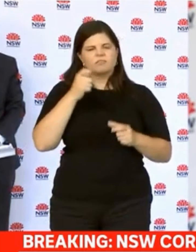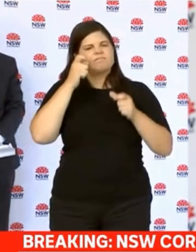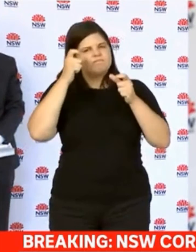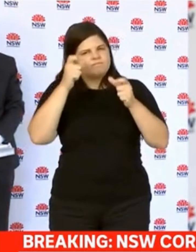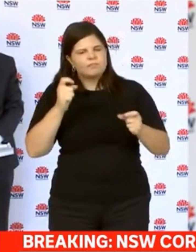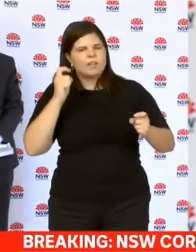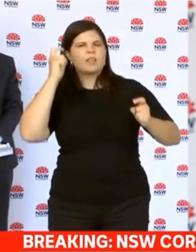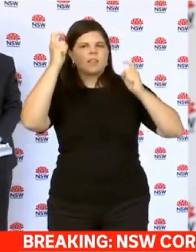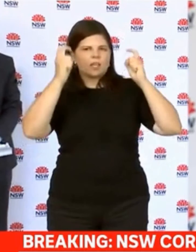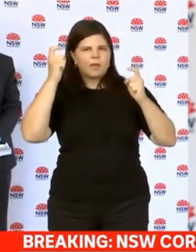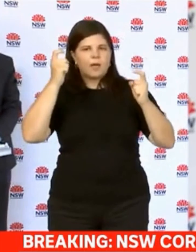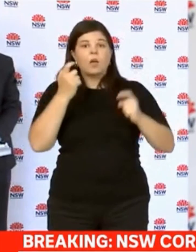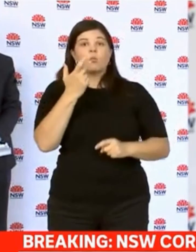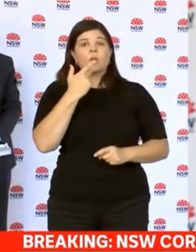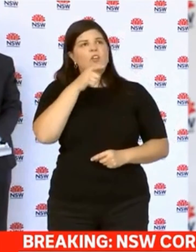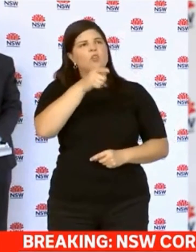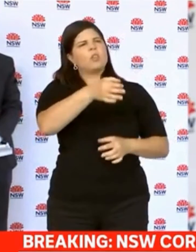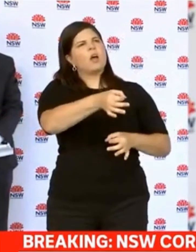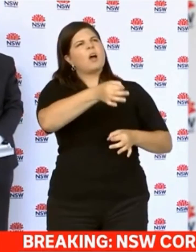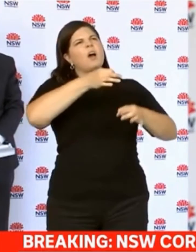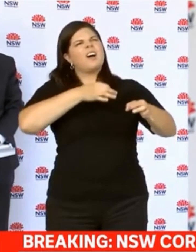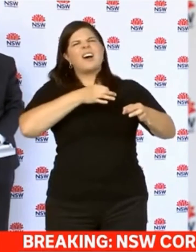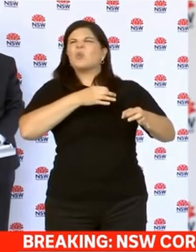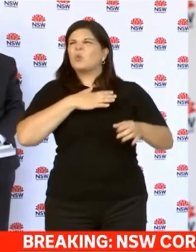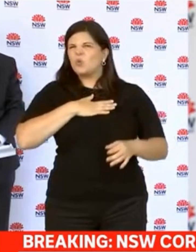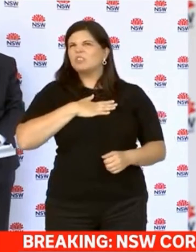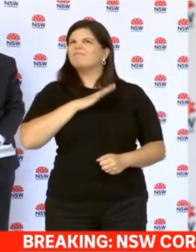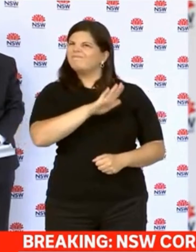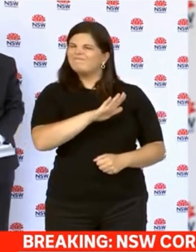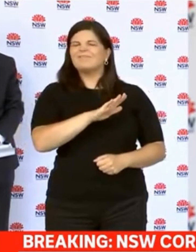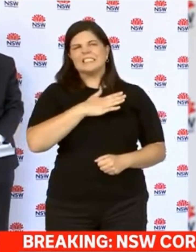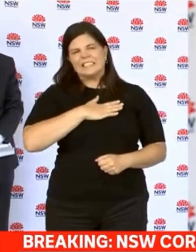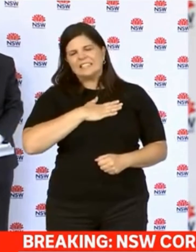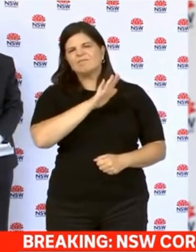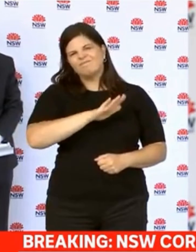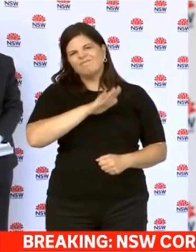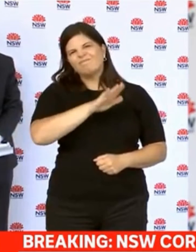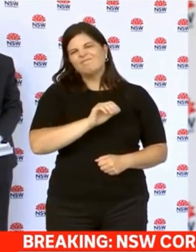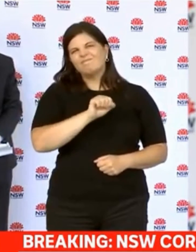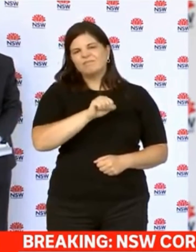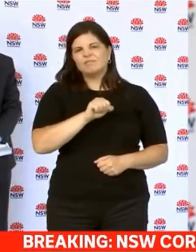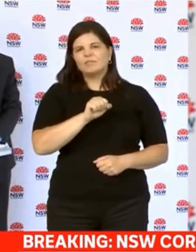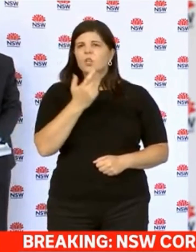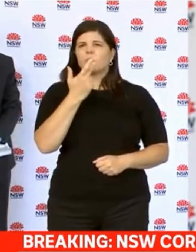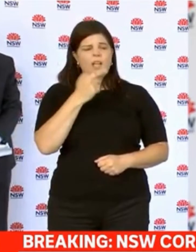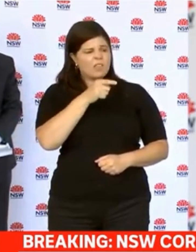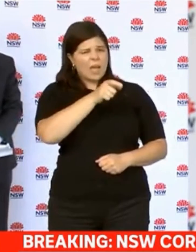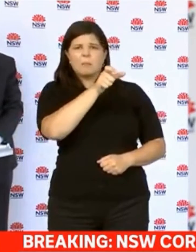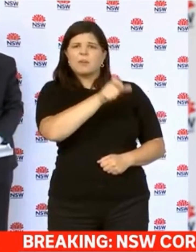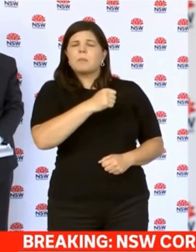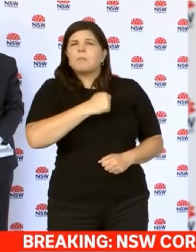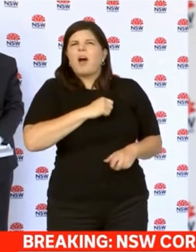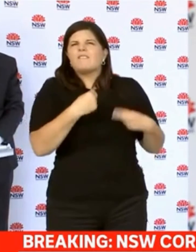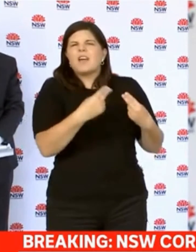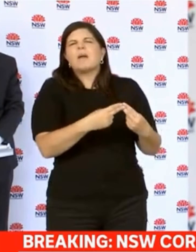differently if we were in the shoes of other people. And I often put myself in the shoes of other people. When you're making big decisions, you think, what if that was my loved one?